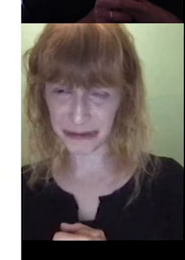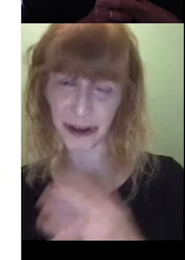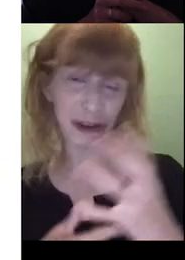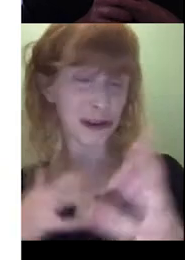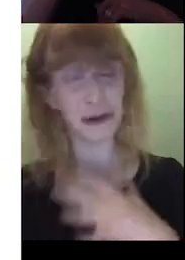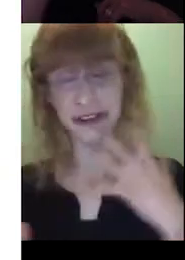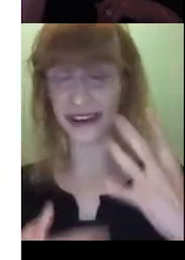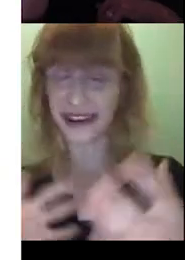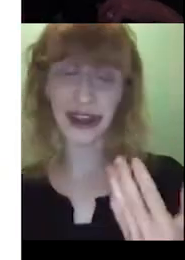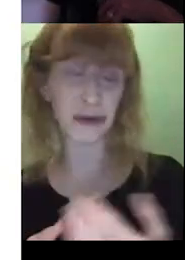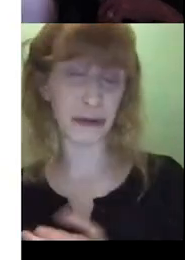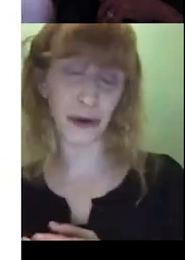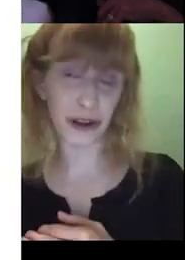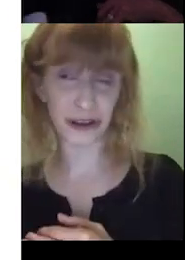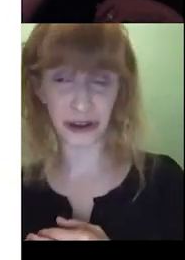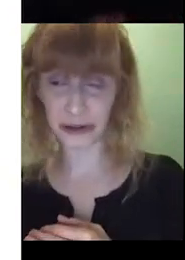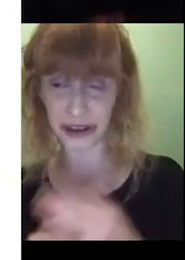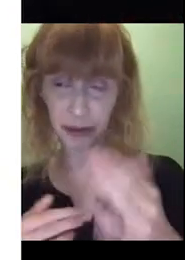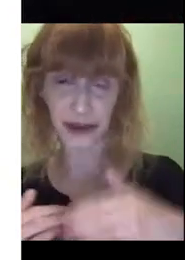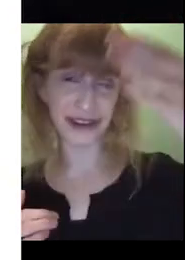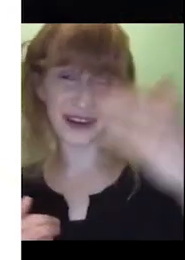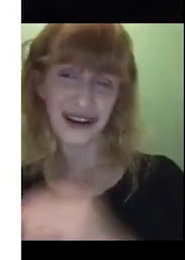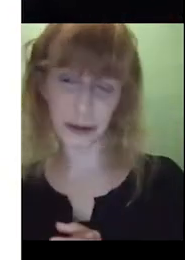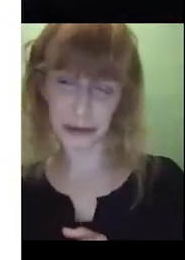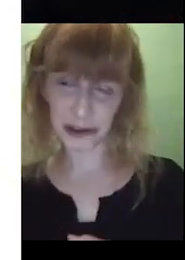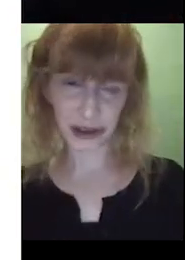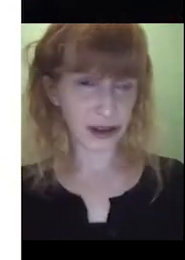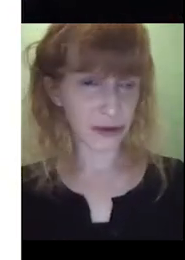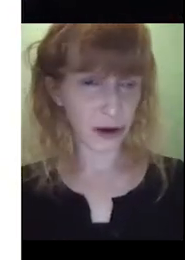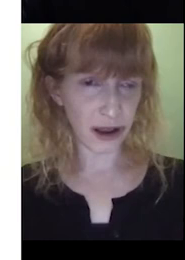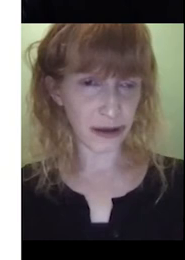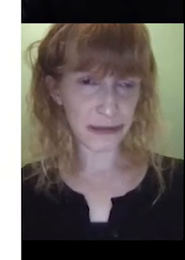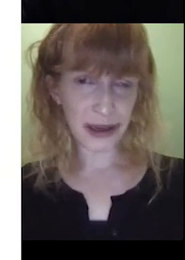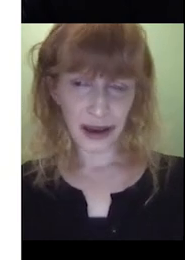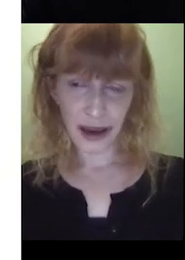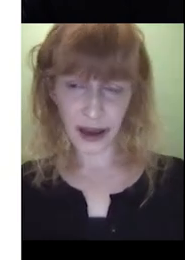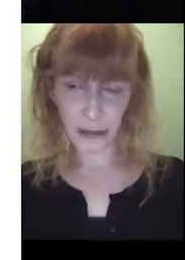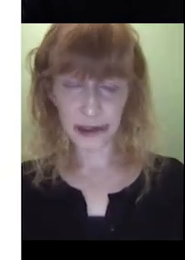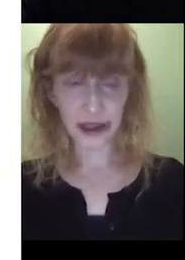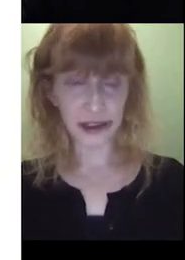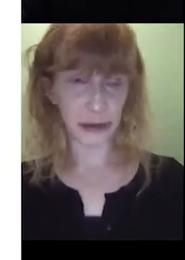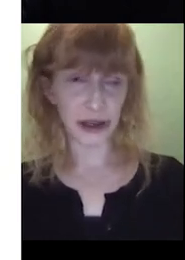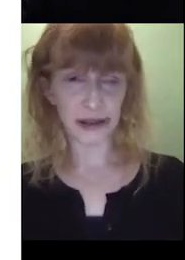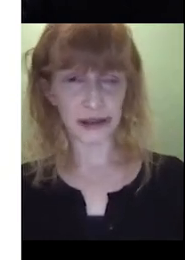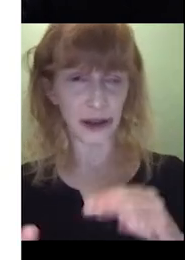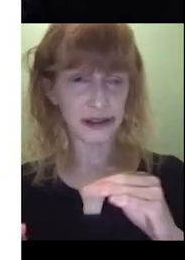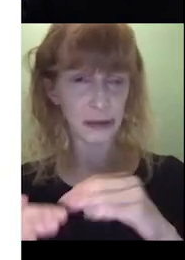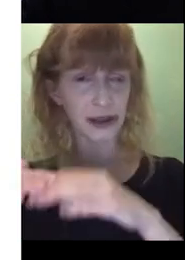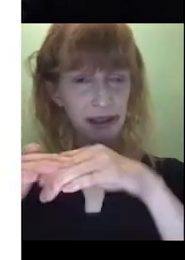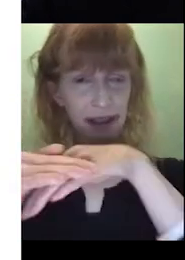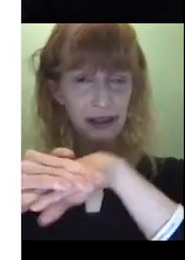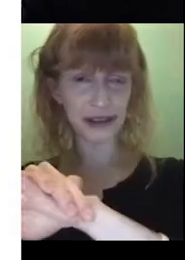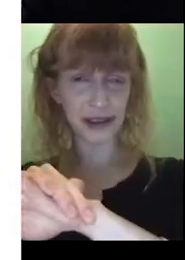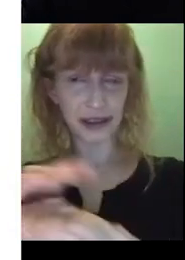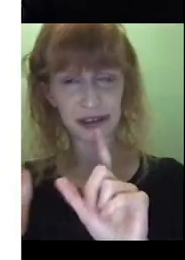um, you know, the child will start coming out with more and you'll, and you'll think about, um, pitching it a level higher. Um, so yeah, so we might sign